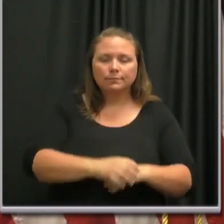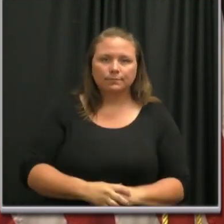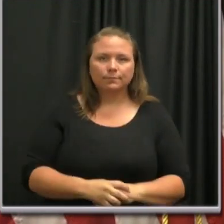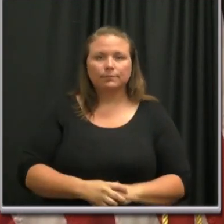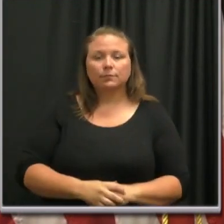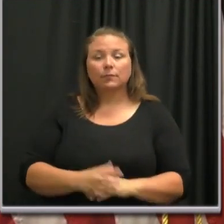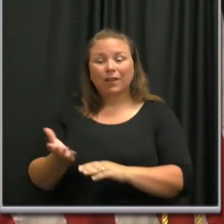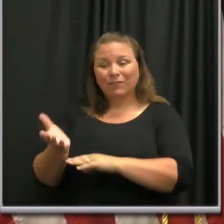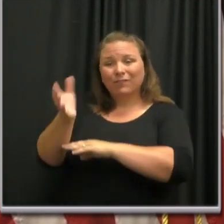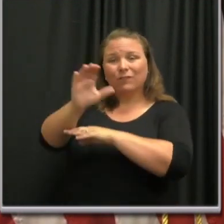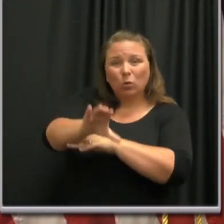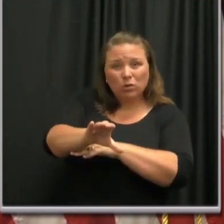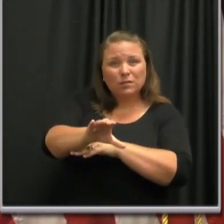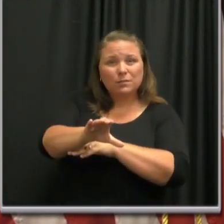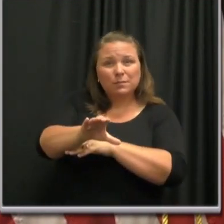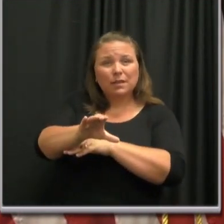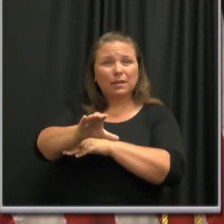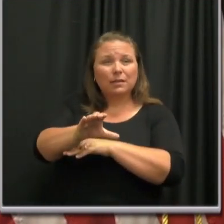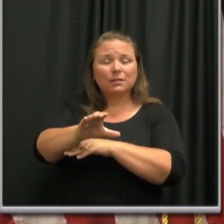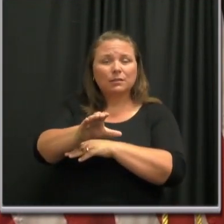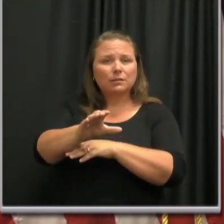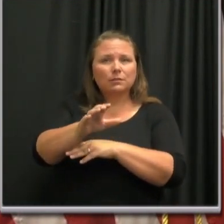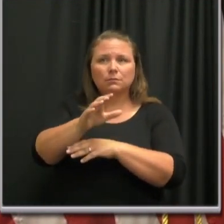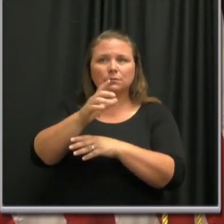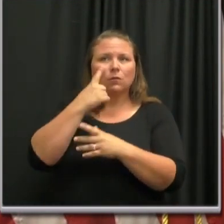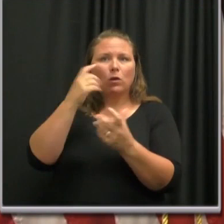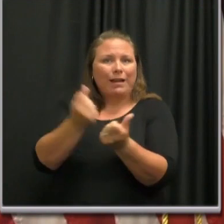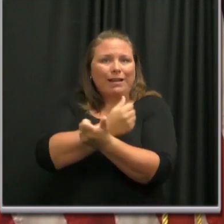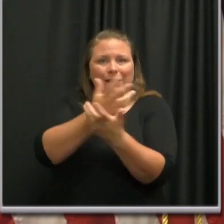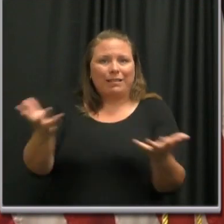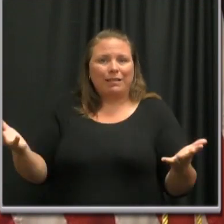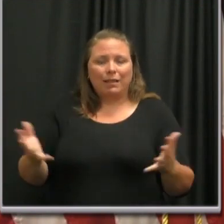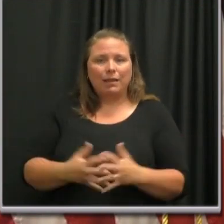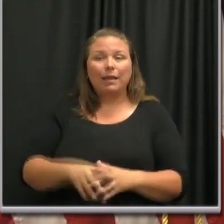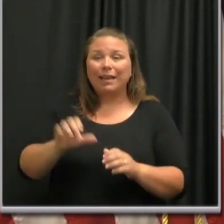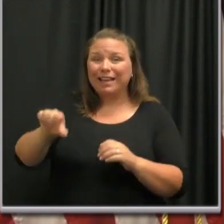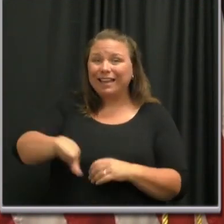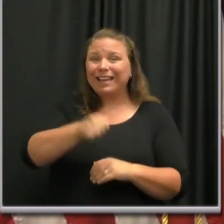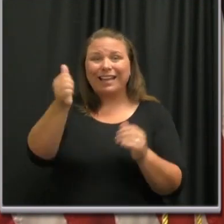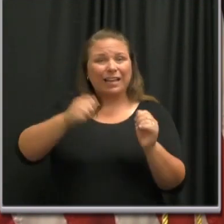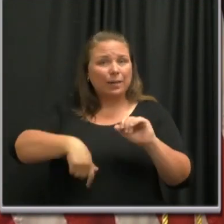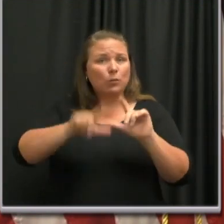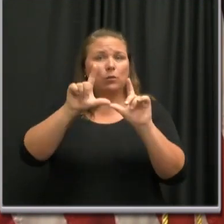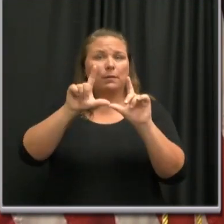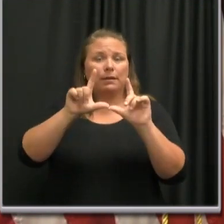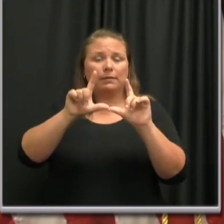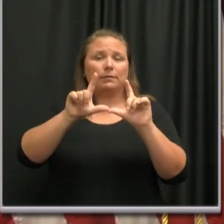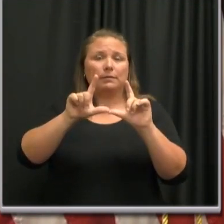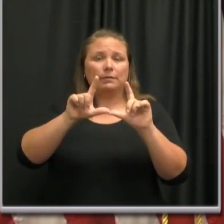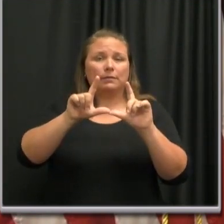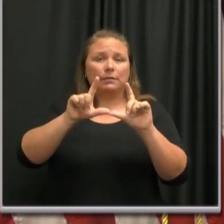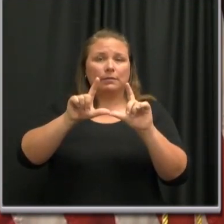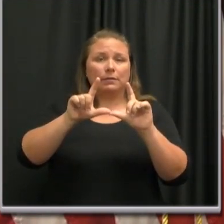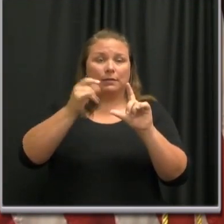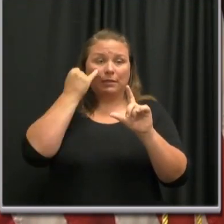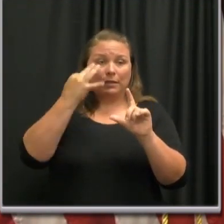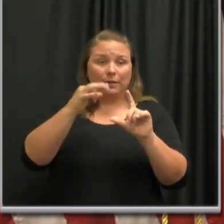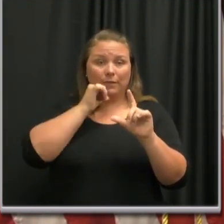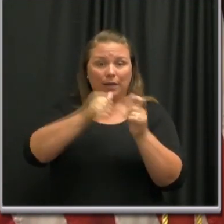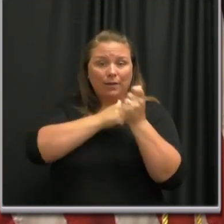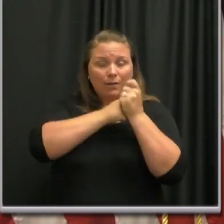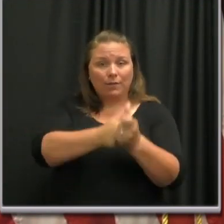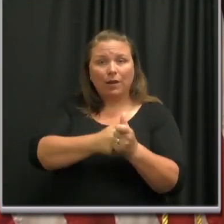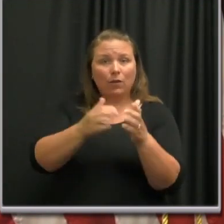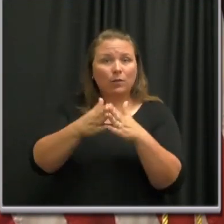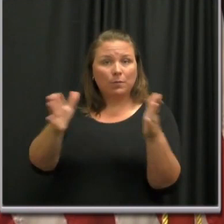enforcement does go to everything. Any permit, you know, if people are not complying with